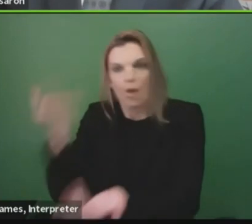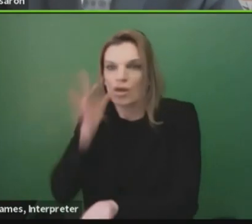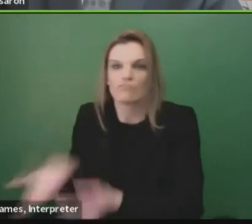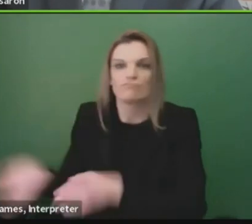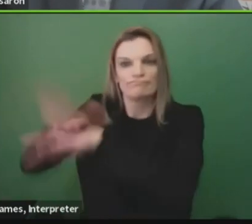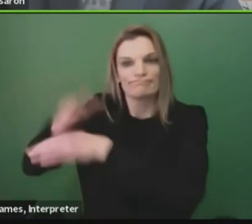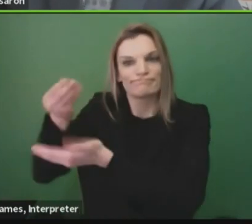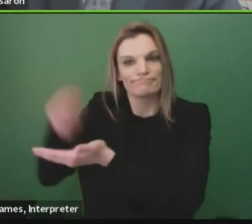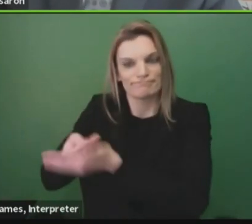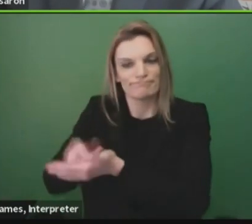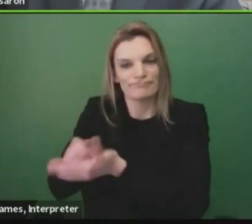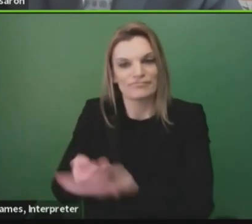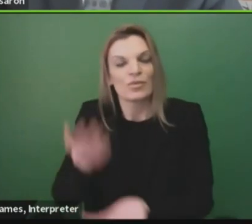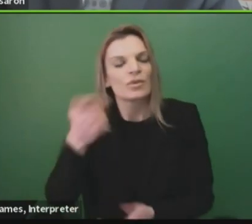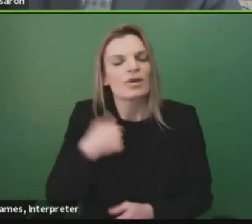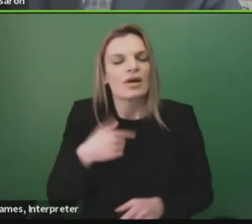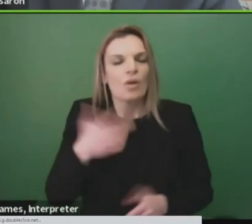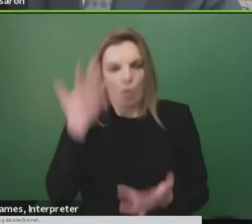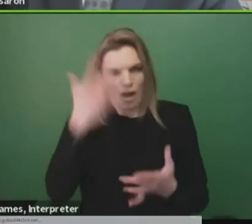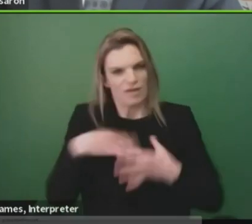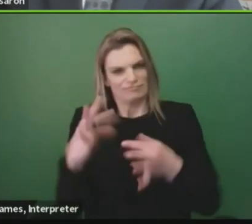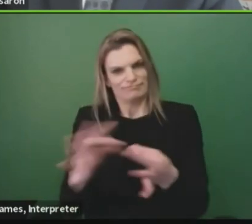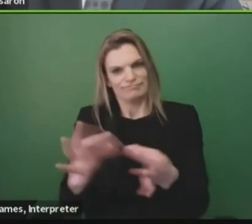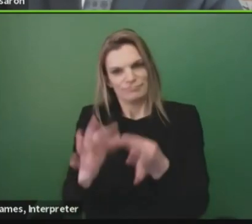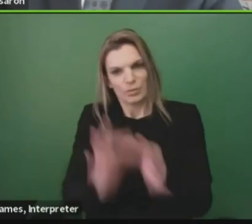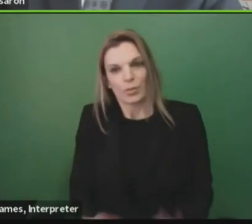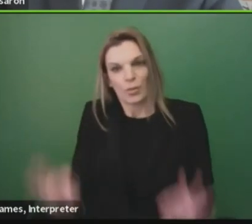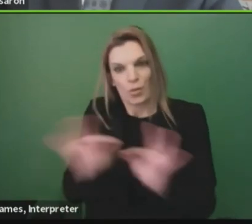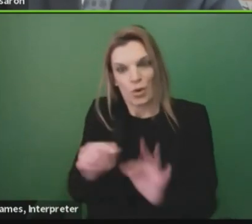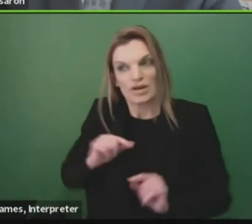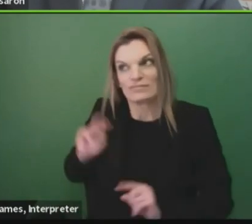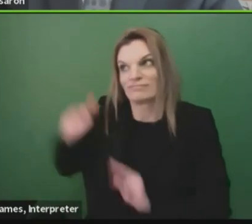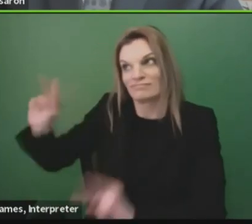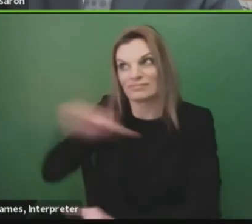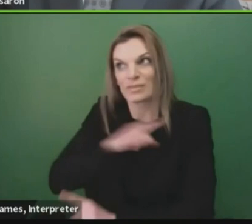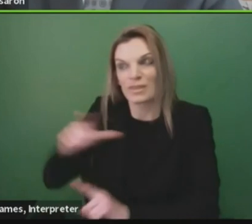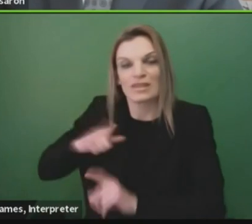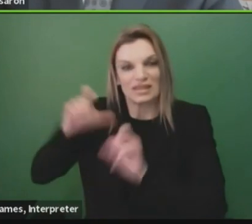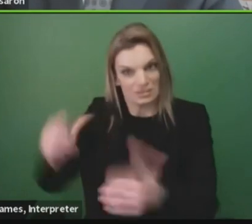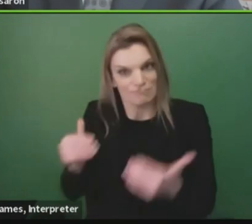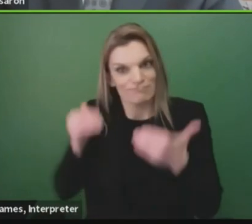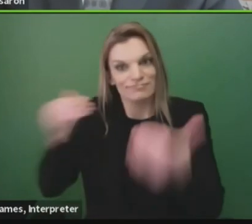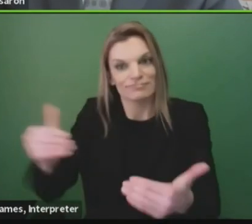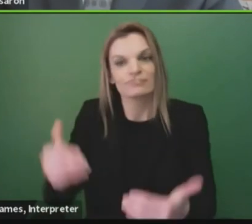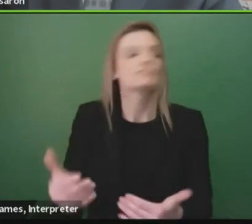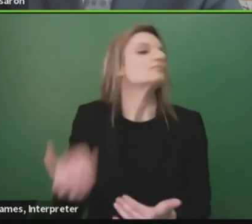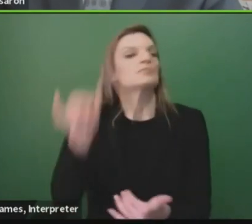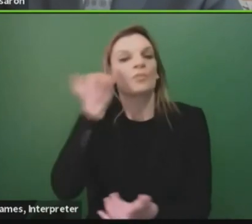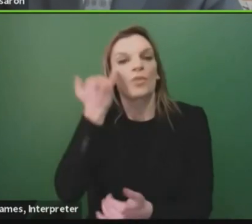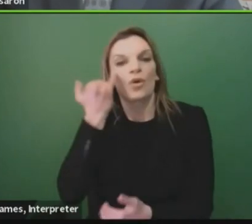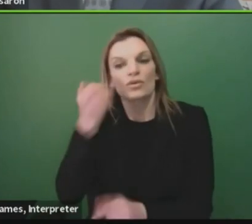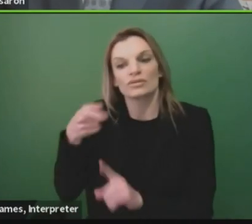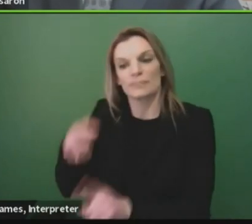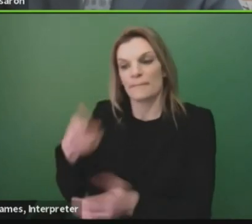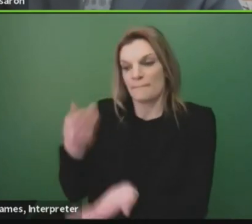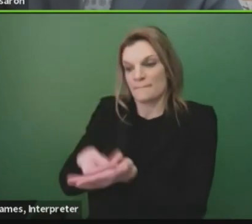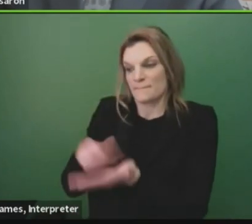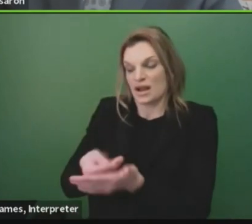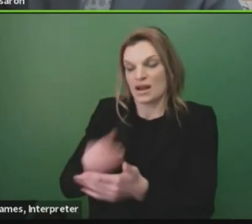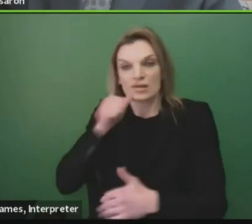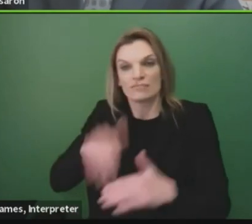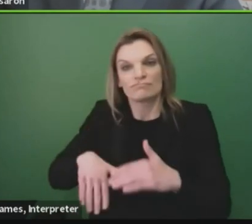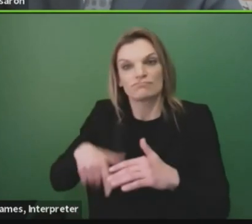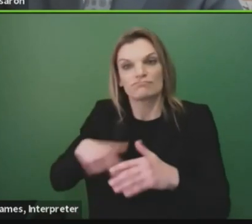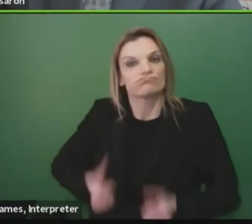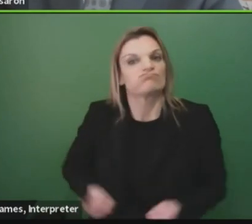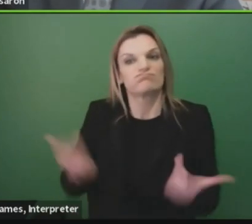The reason it is so very important that the legislature act is if this funding is not spent to the tune of $50 million a month, we need to